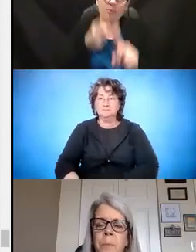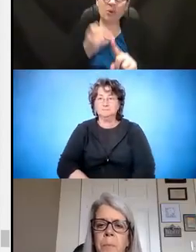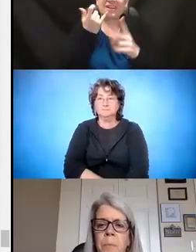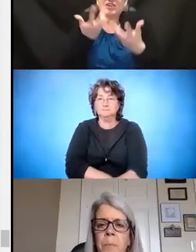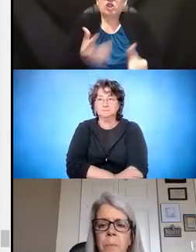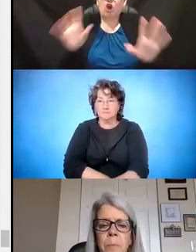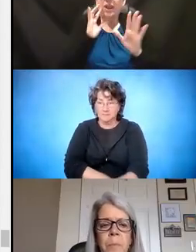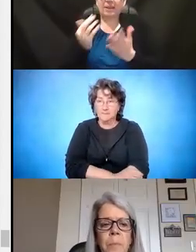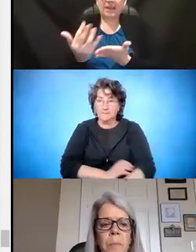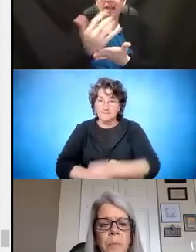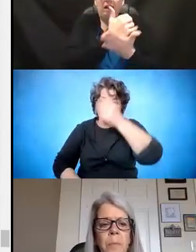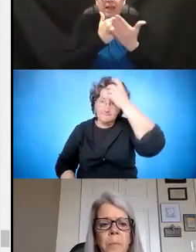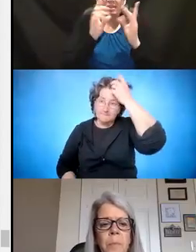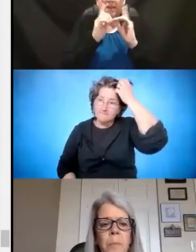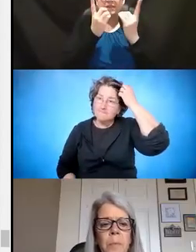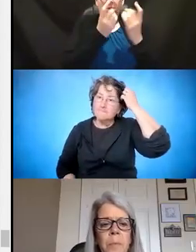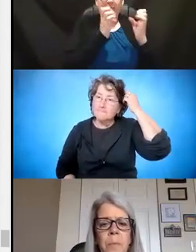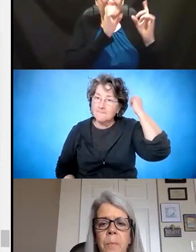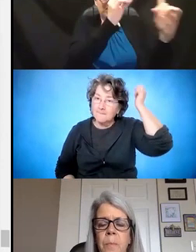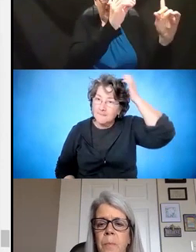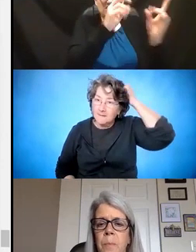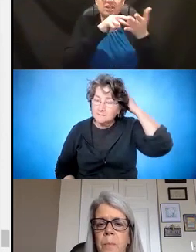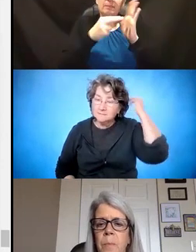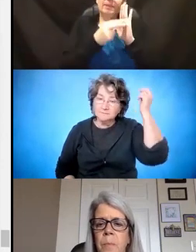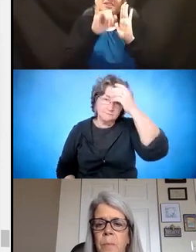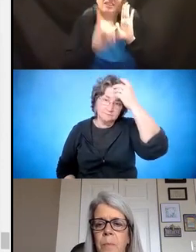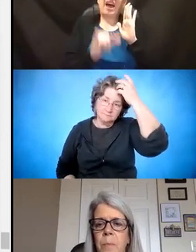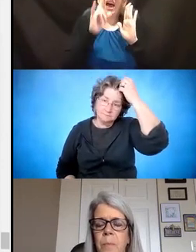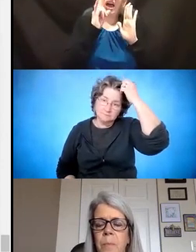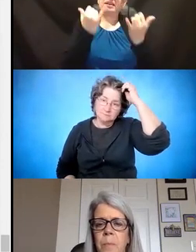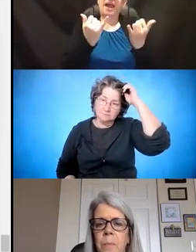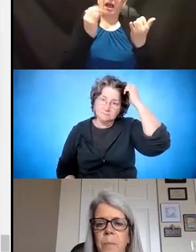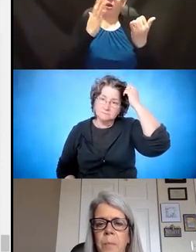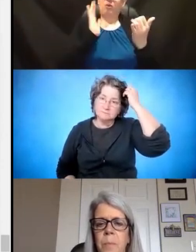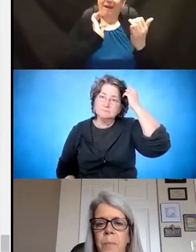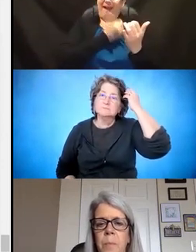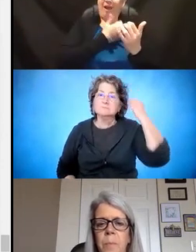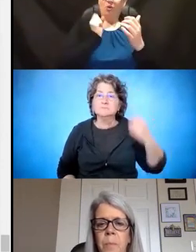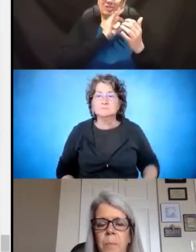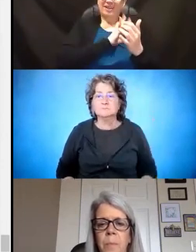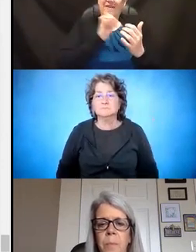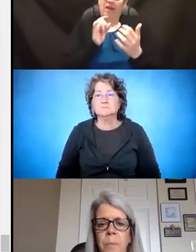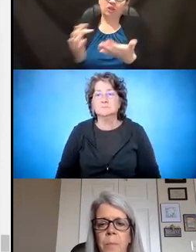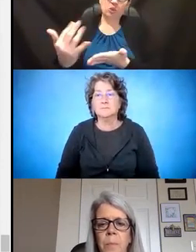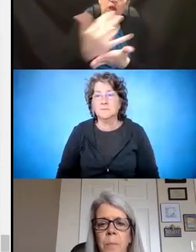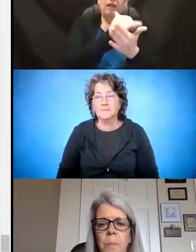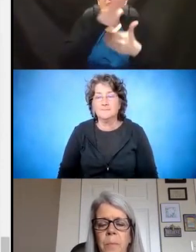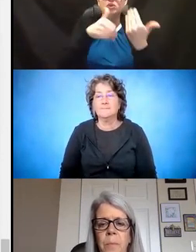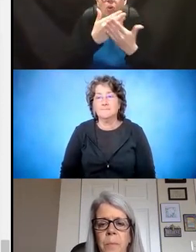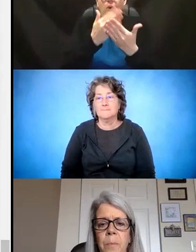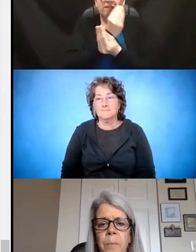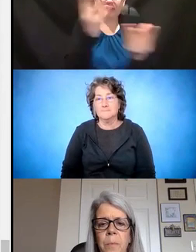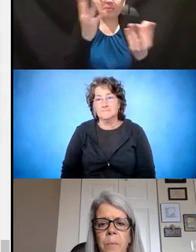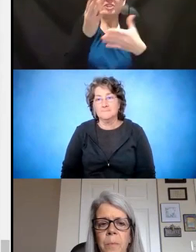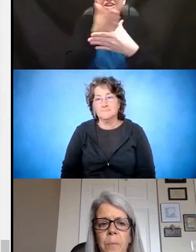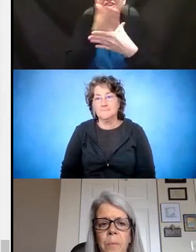being collected by the Department of Ed, that takes away from our staff having to spend the time to collect all of that data and